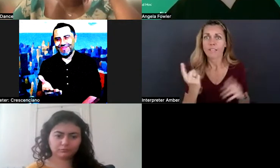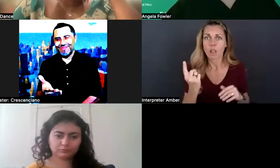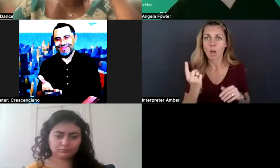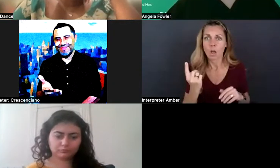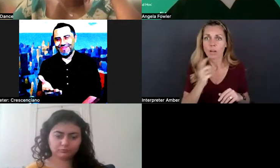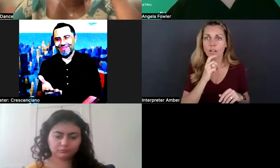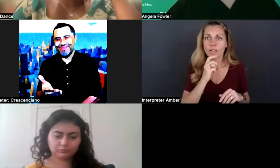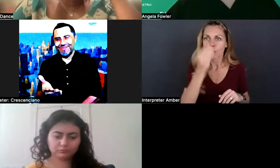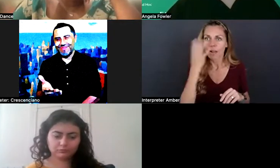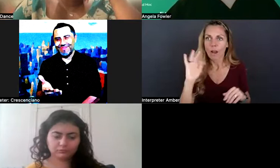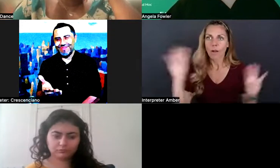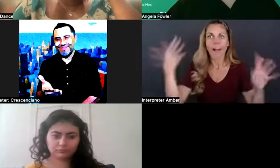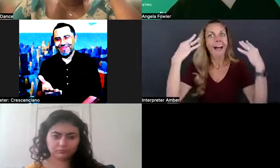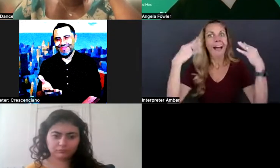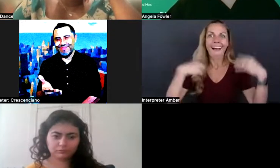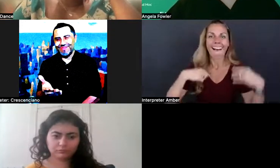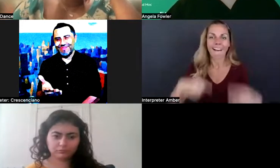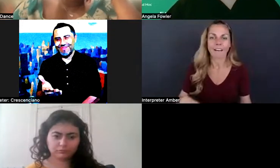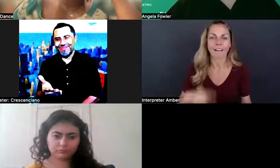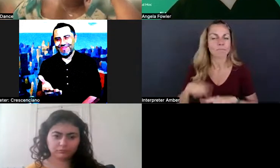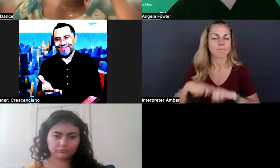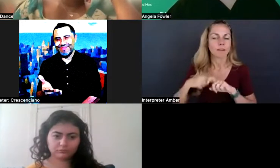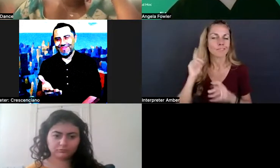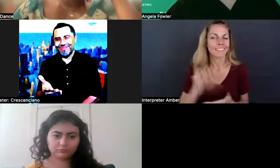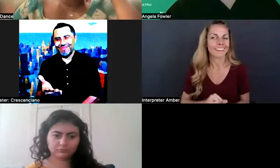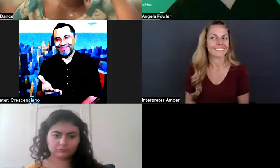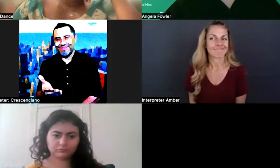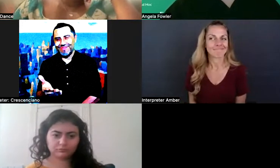N team. We just don't. And I'm going to pause on, I'm going to pause on that.